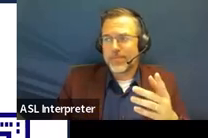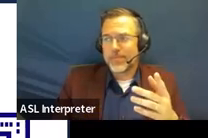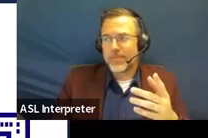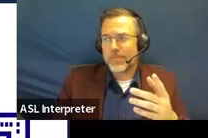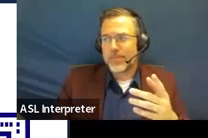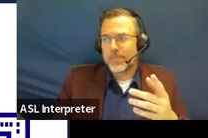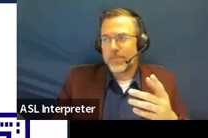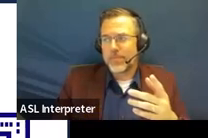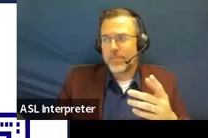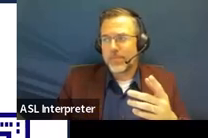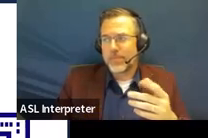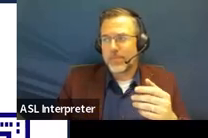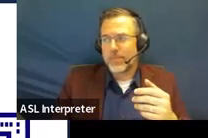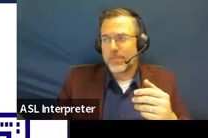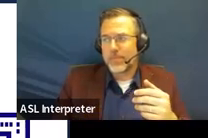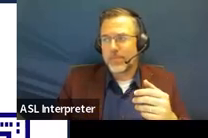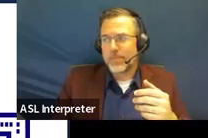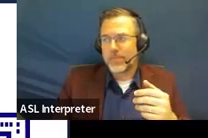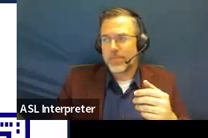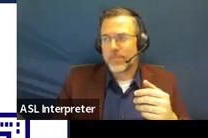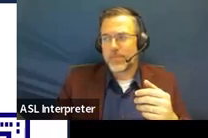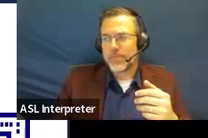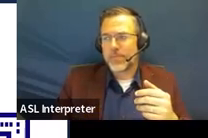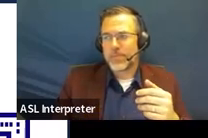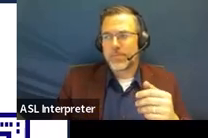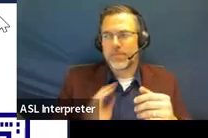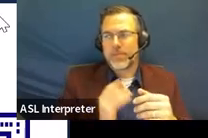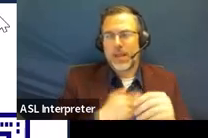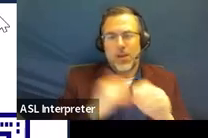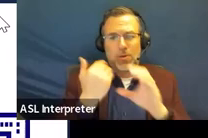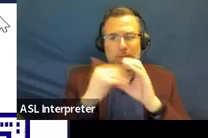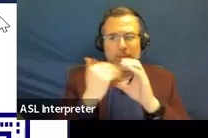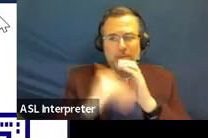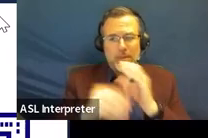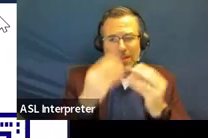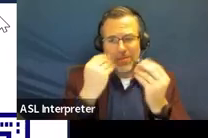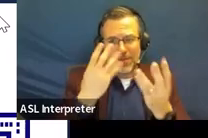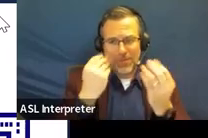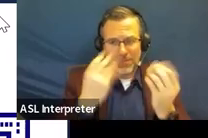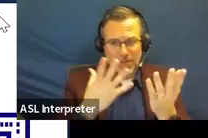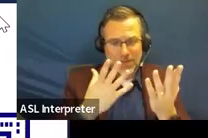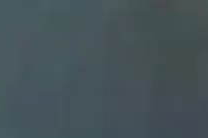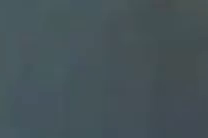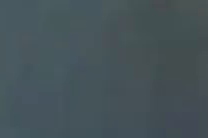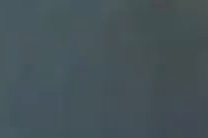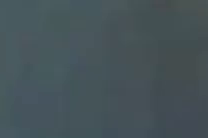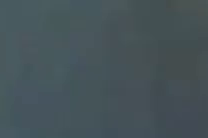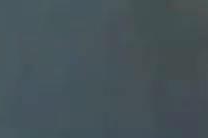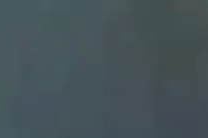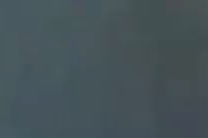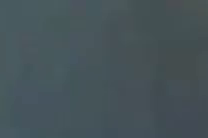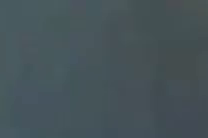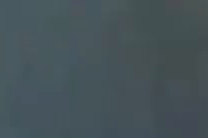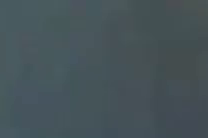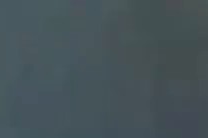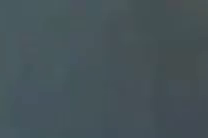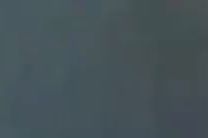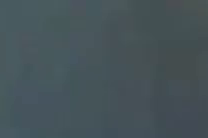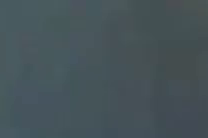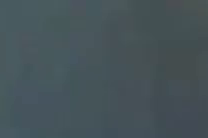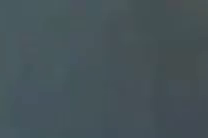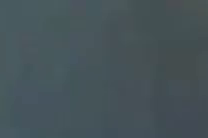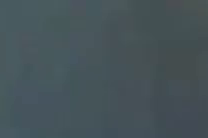um, that is the spiel for that. This is our email, uh, information and I'm going to stop screen sharing. Um,